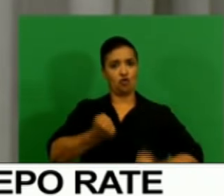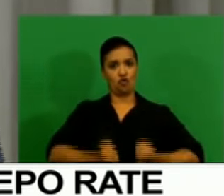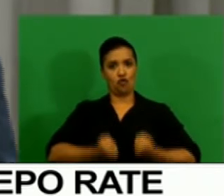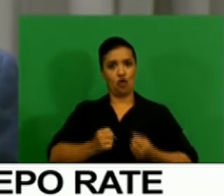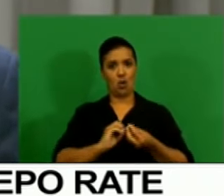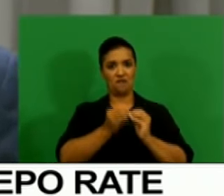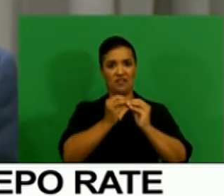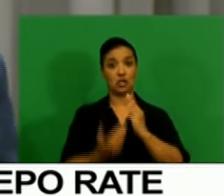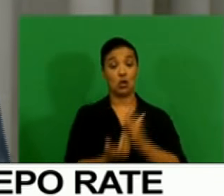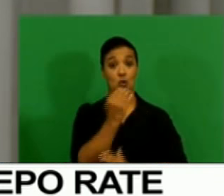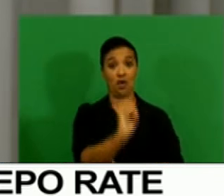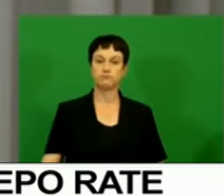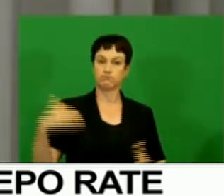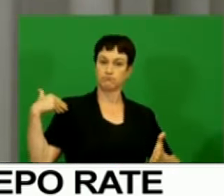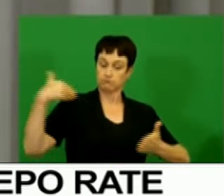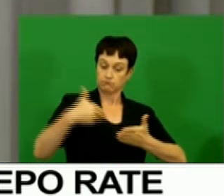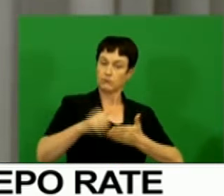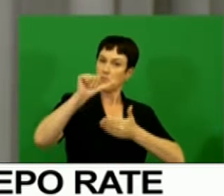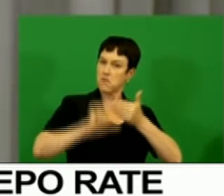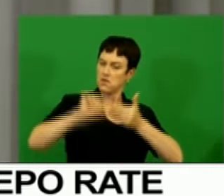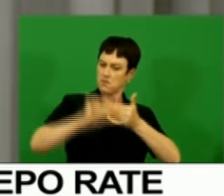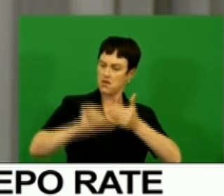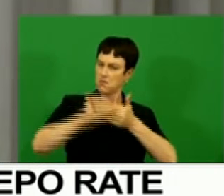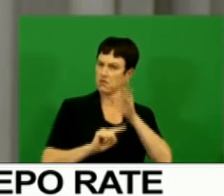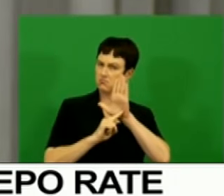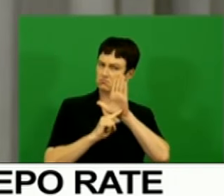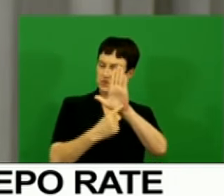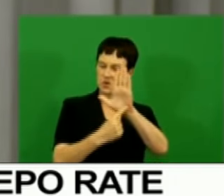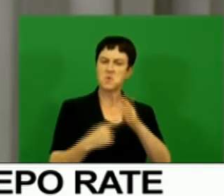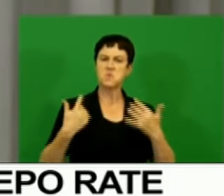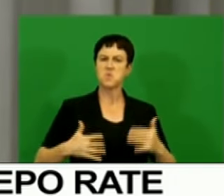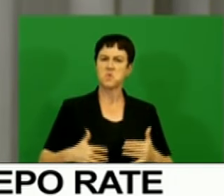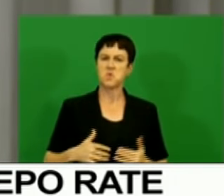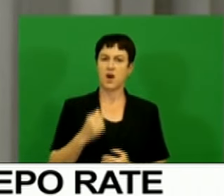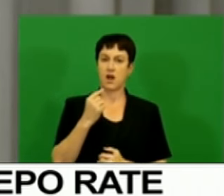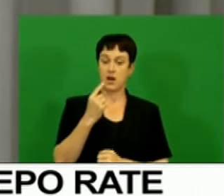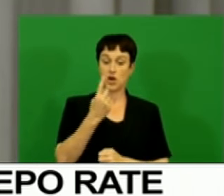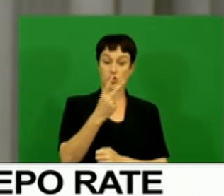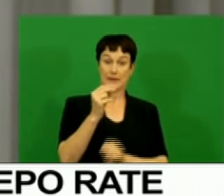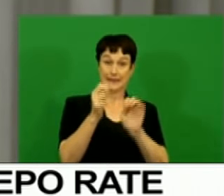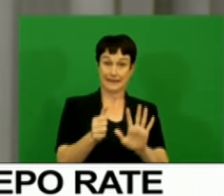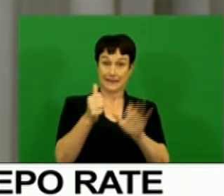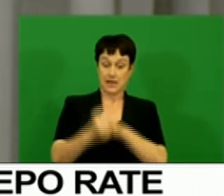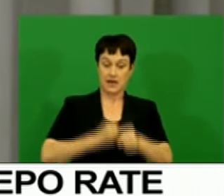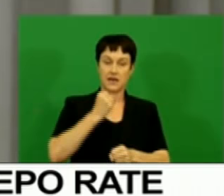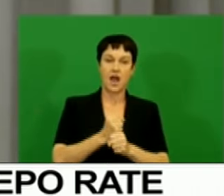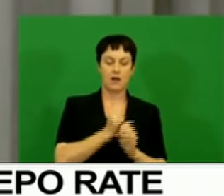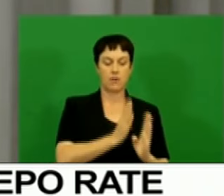The recent monthly data paint a bleak picture for the fourth quarter of 2016.